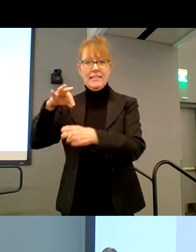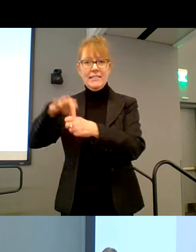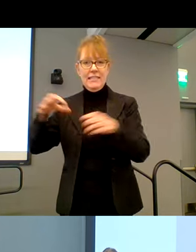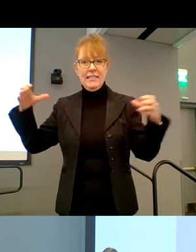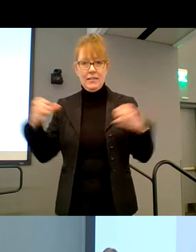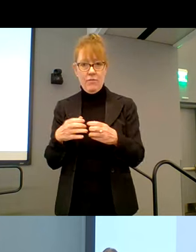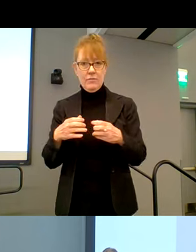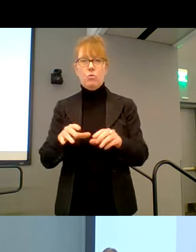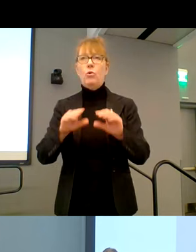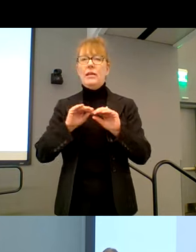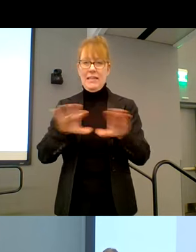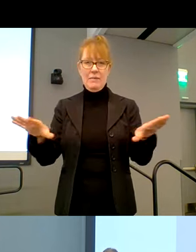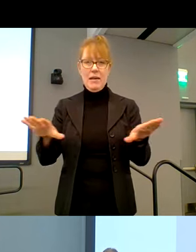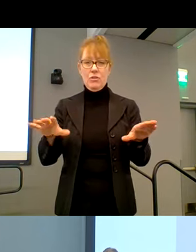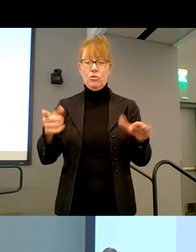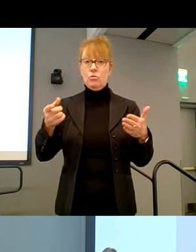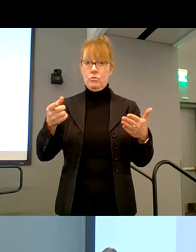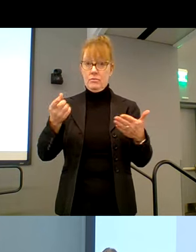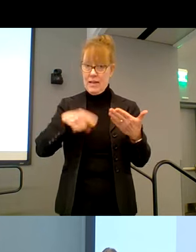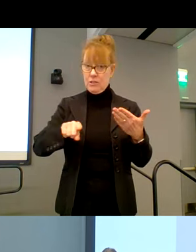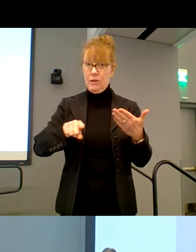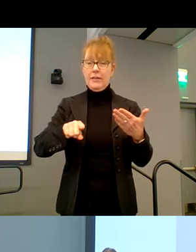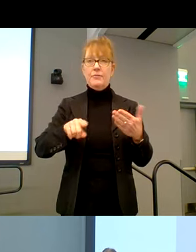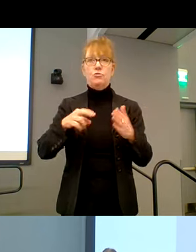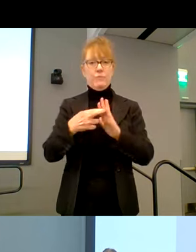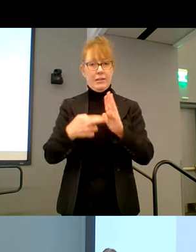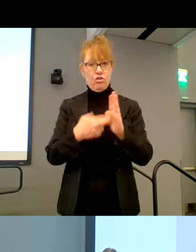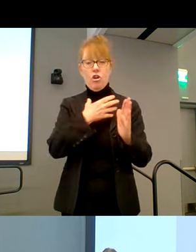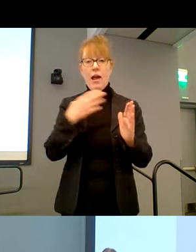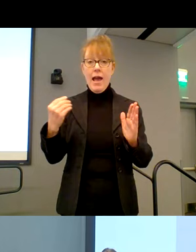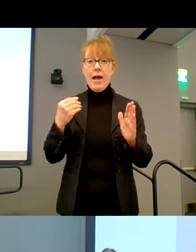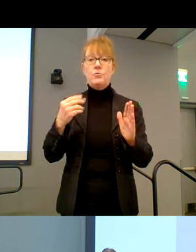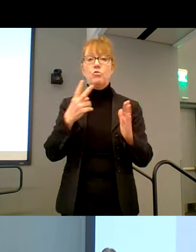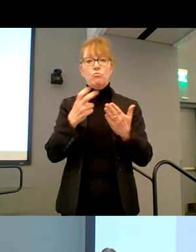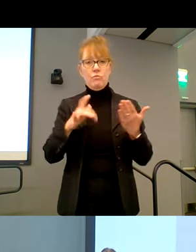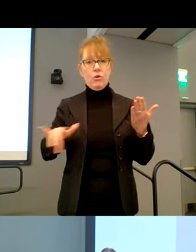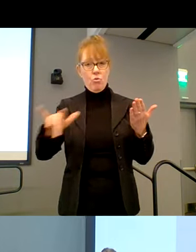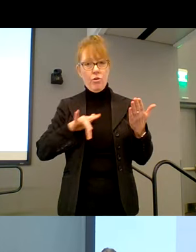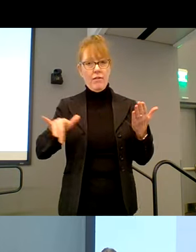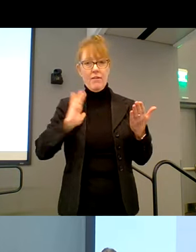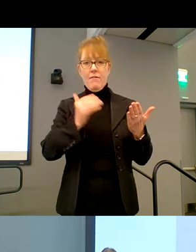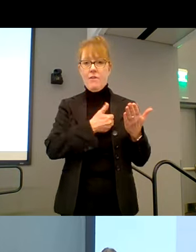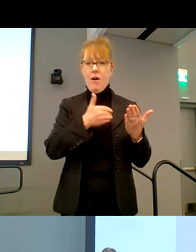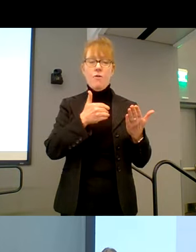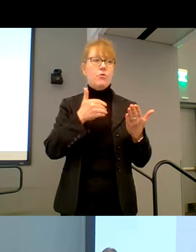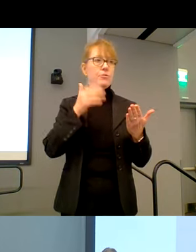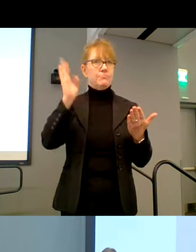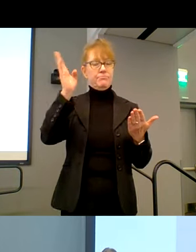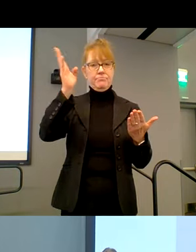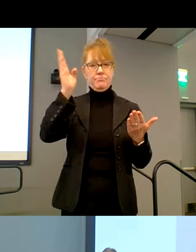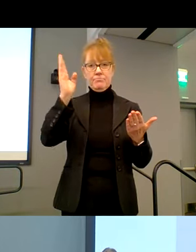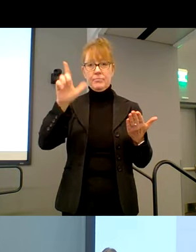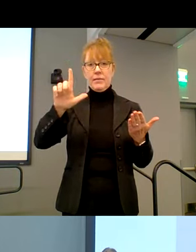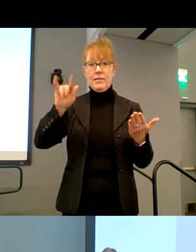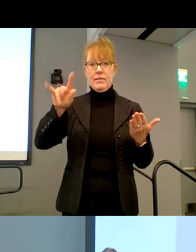next week, along with a recording of today's live stream. Thank you again for joining us today, whether in here in